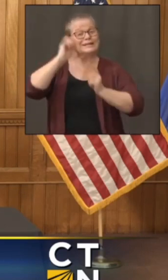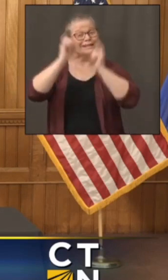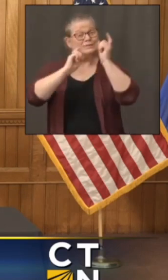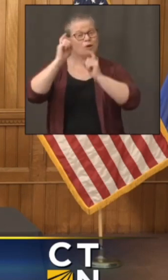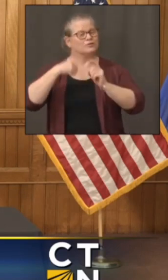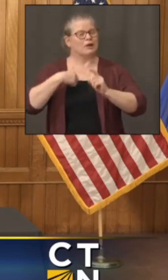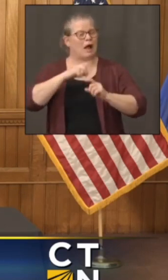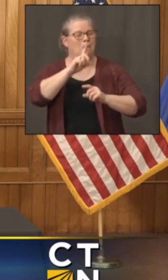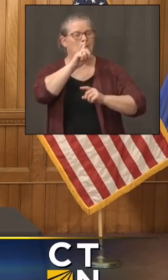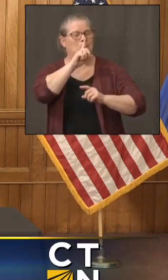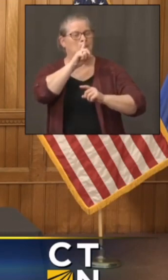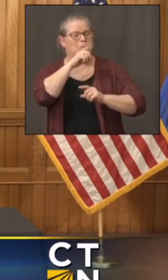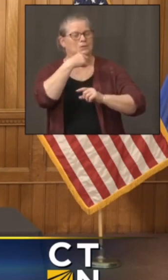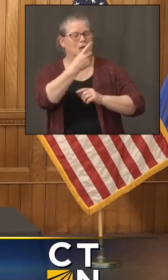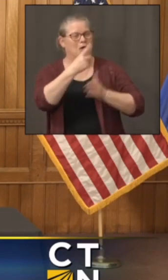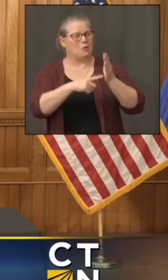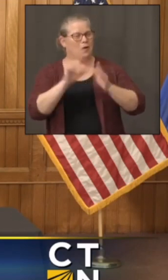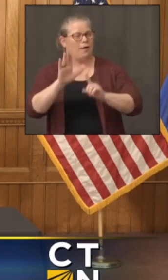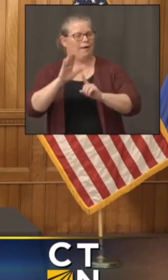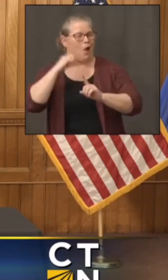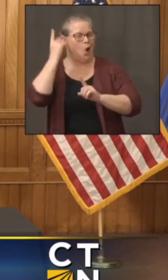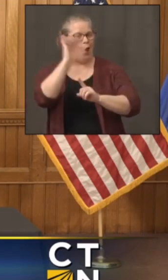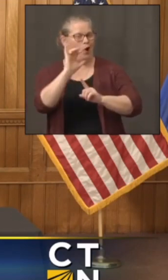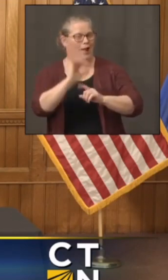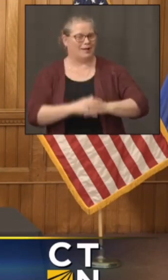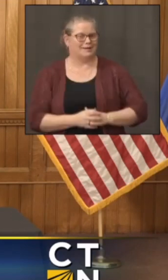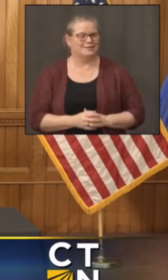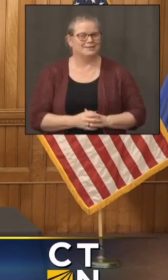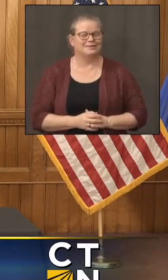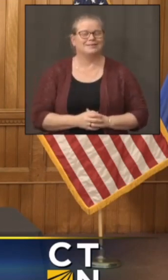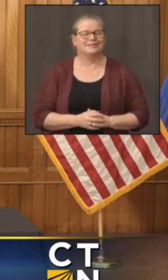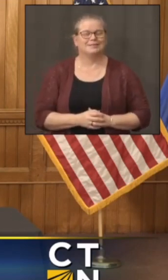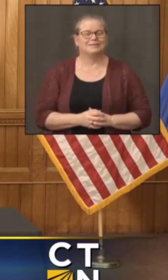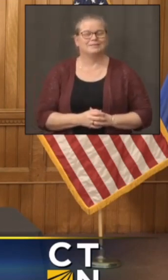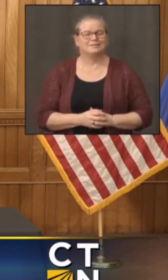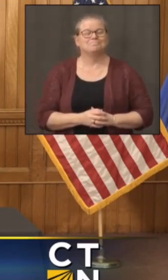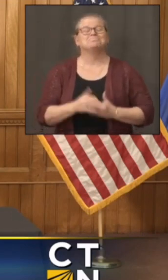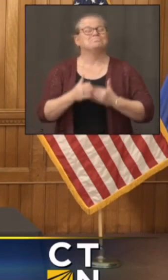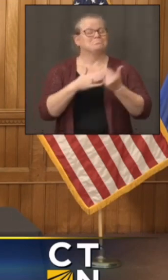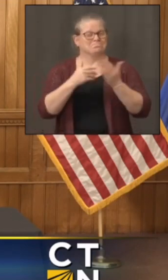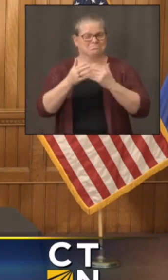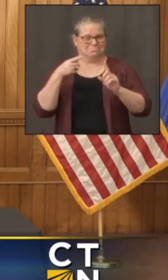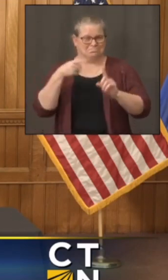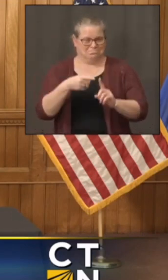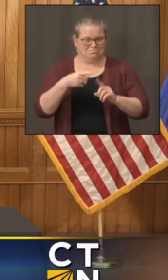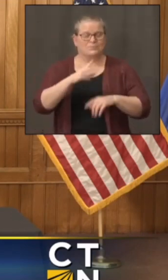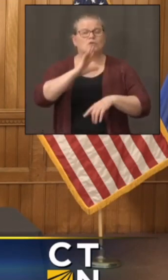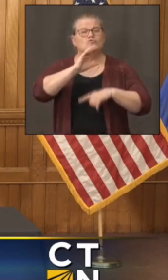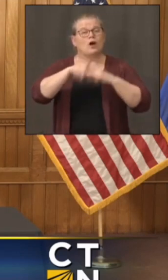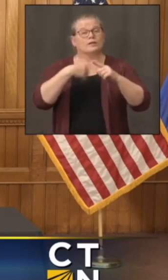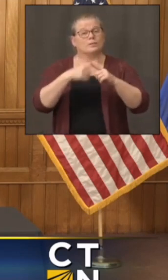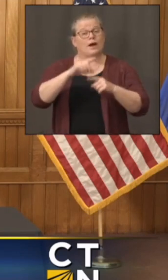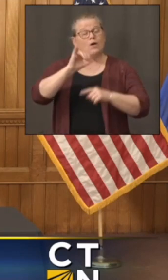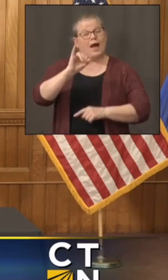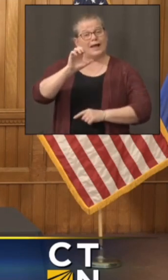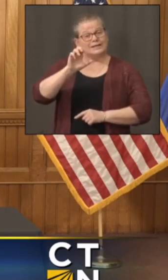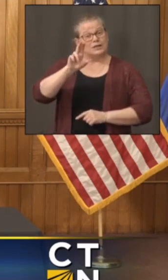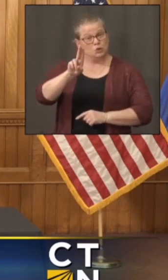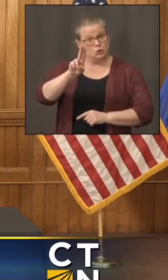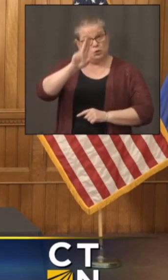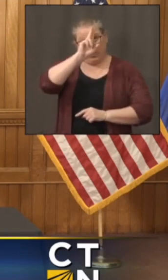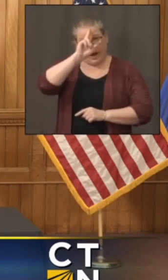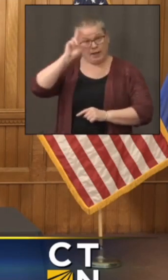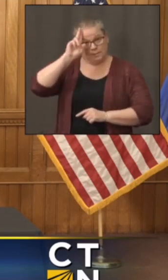She said earlier that half the ICU beds are occupied. Do you have a sense for